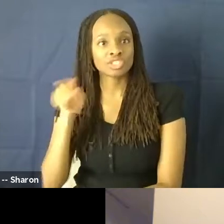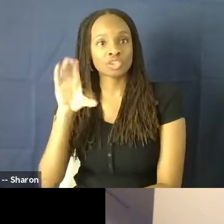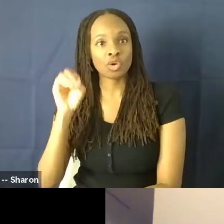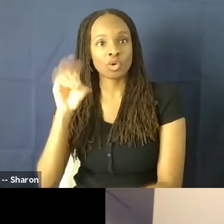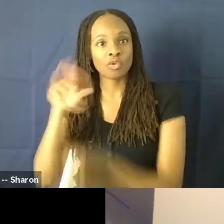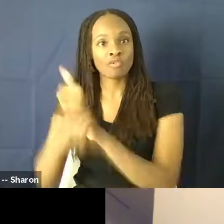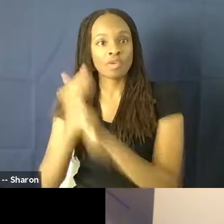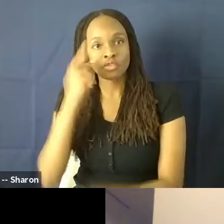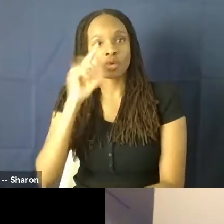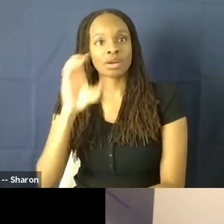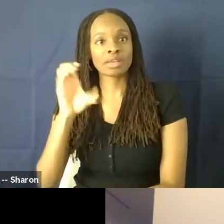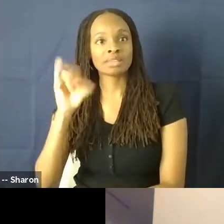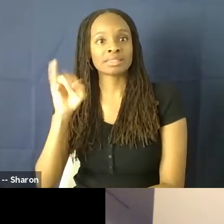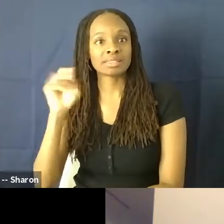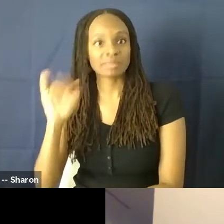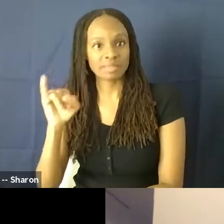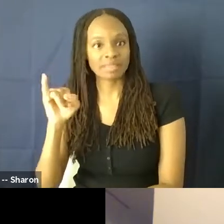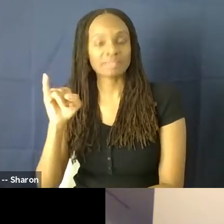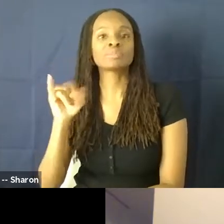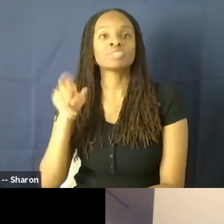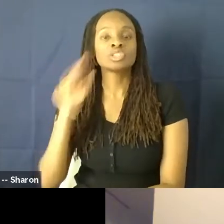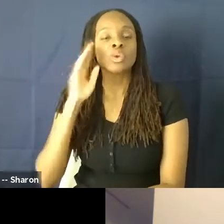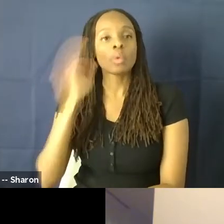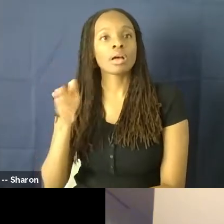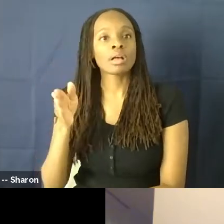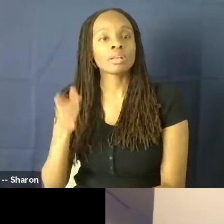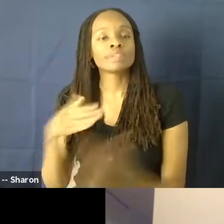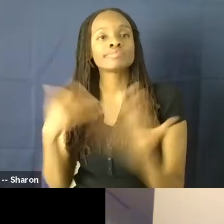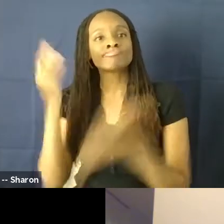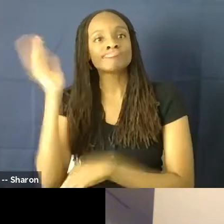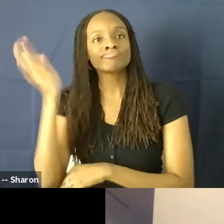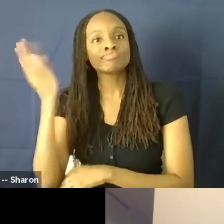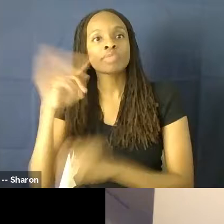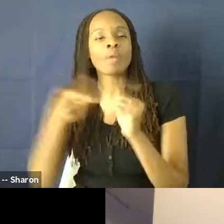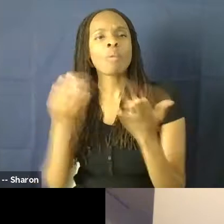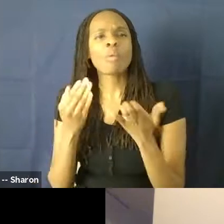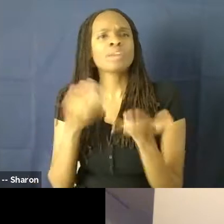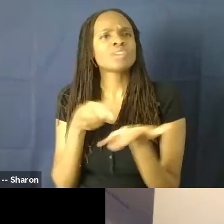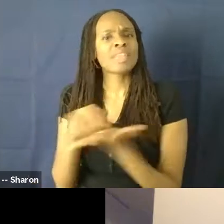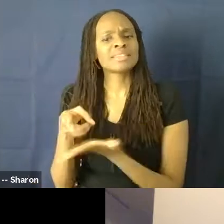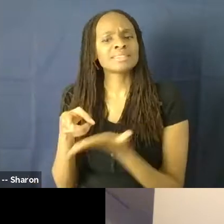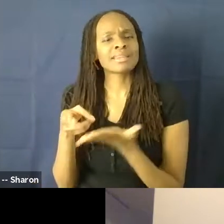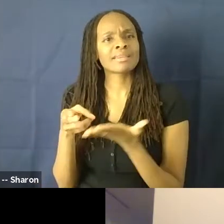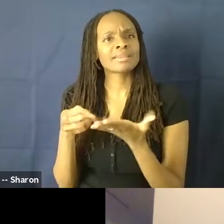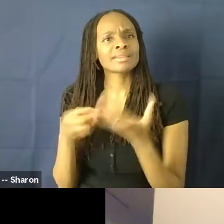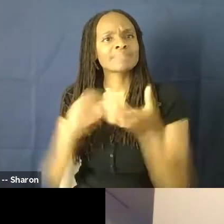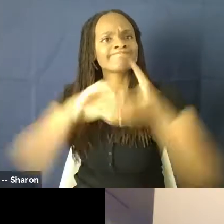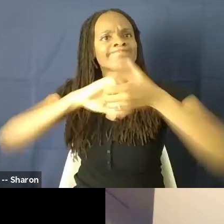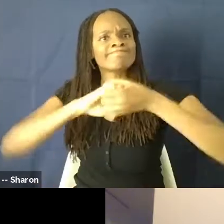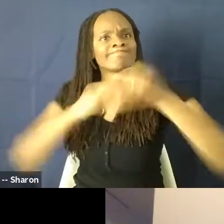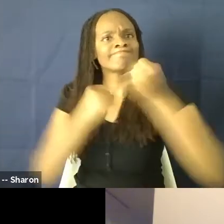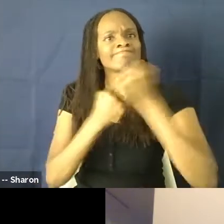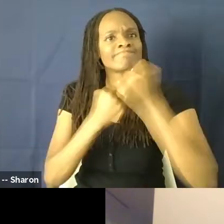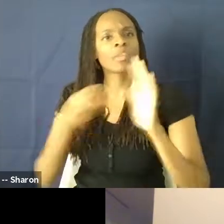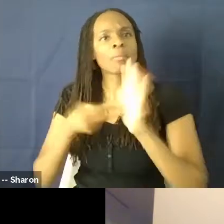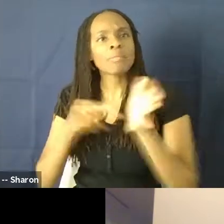Media and Entertainment. And she's really going to talk to you about what does authentic allyship mean? What does it mean in media?